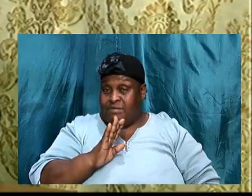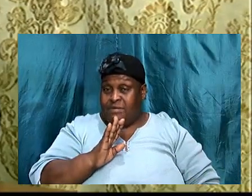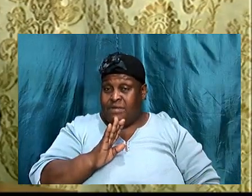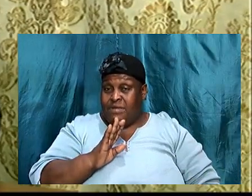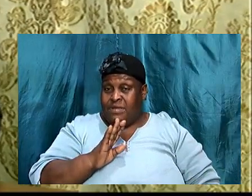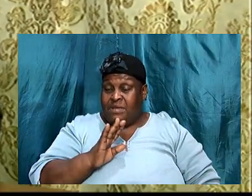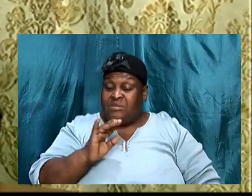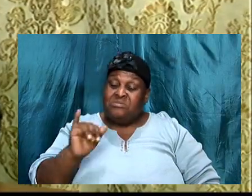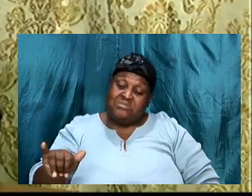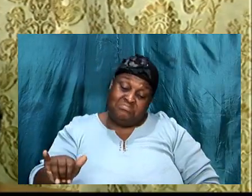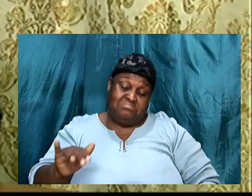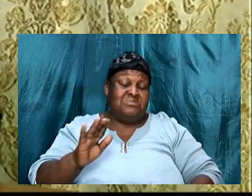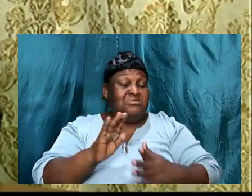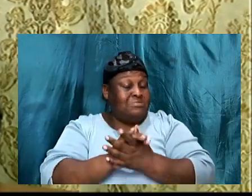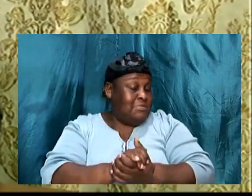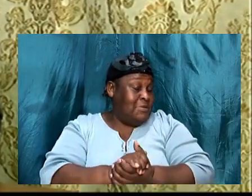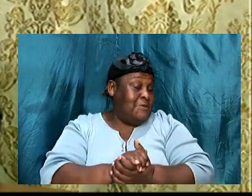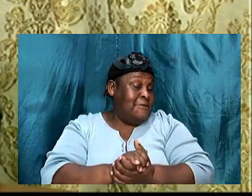still got married,